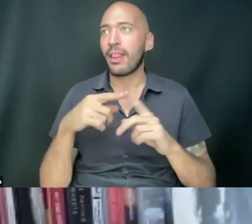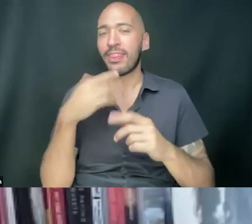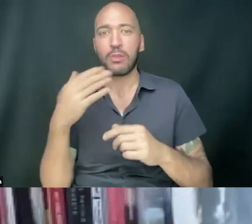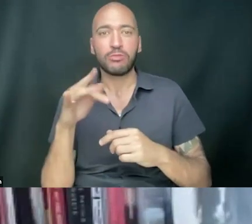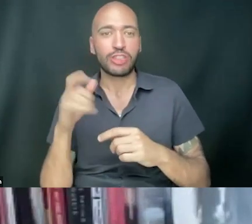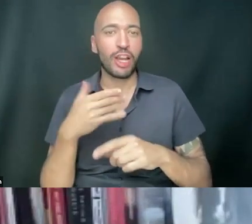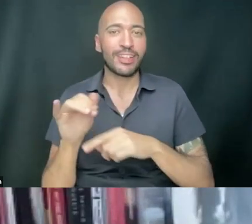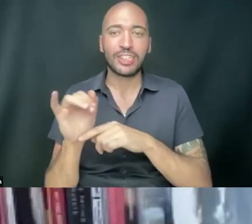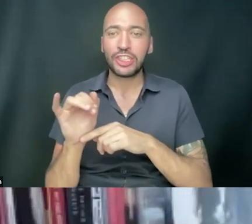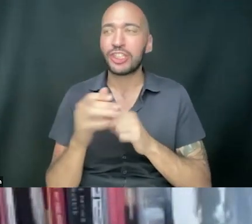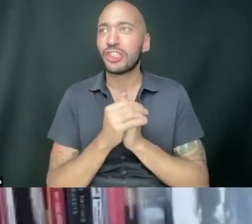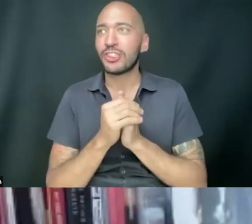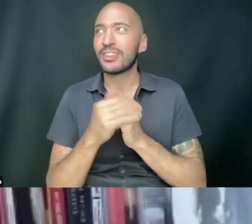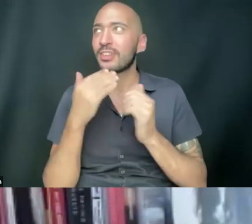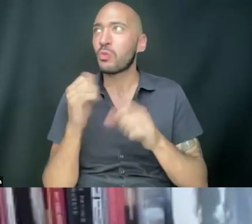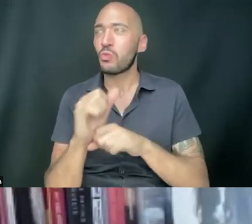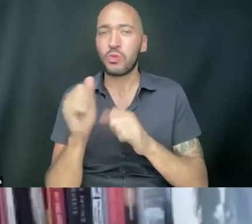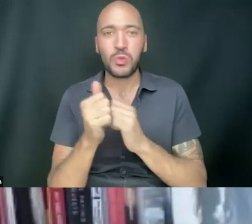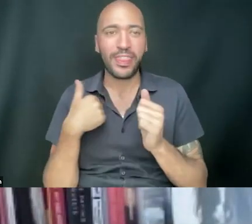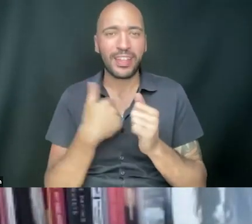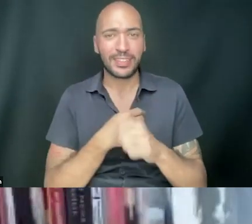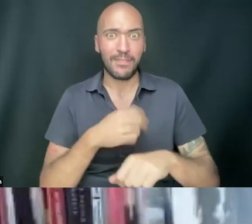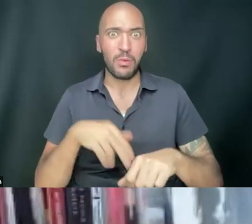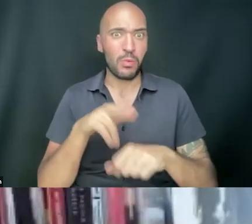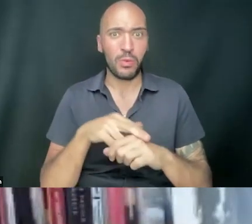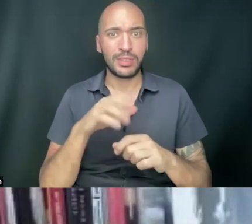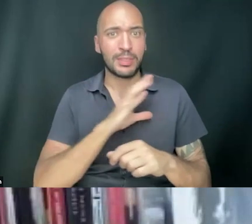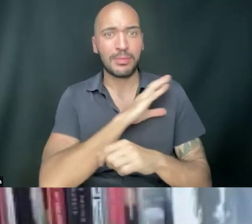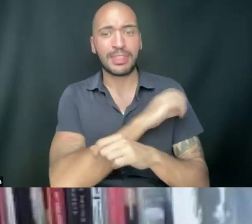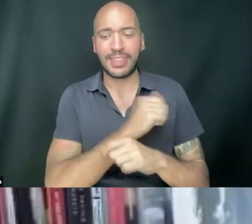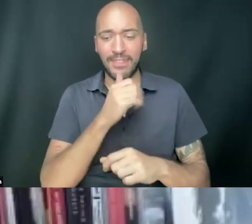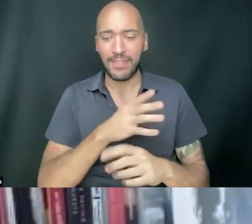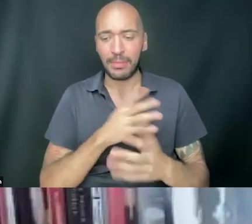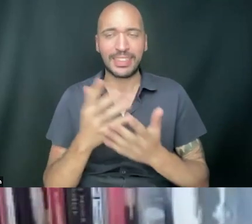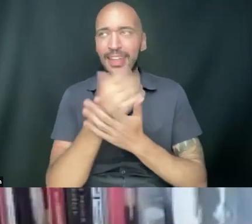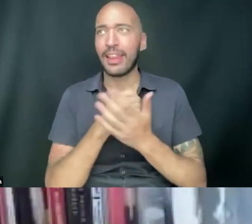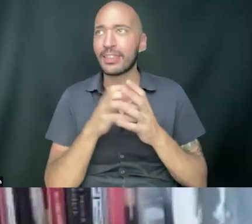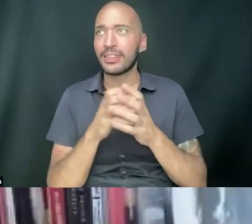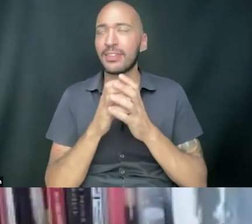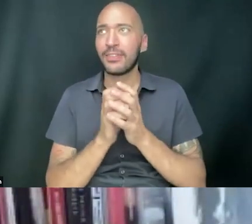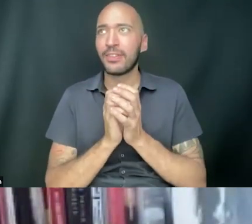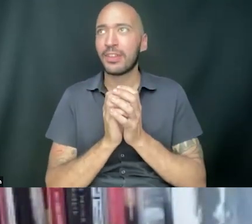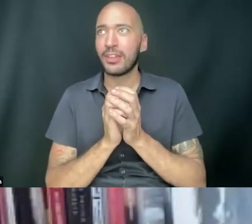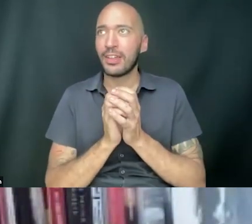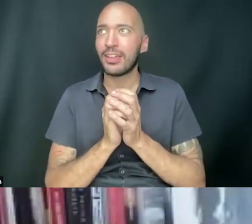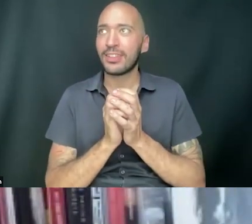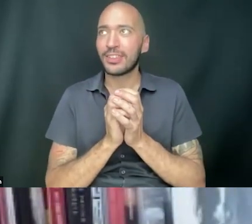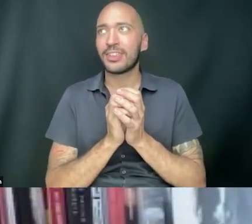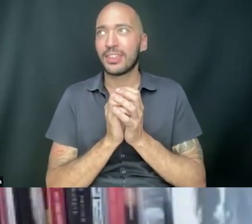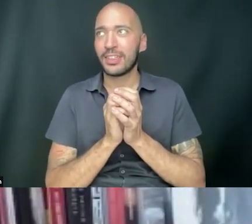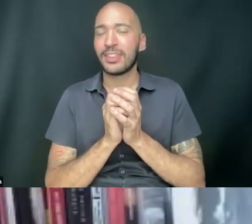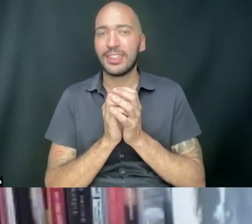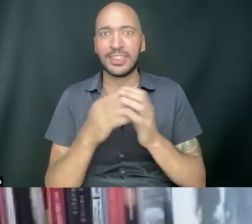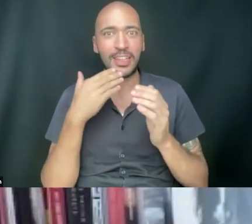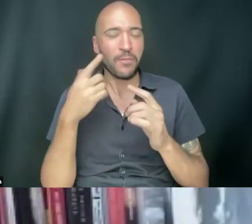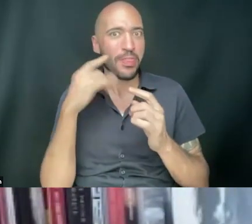intern who works with us. Of course, the Palestinian Feminist Collective. You give me my students life. Thank you for